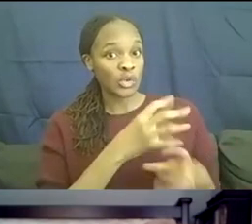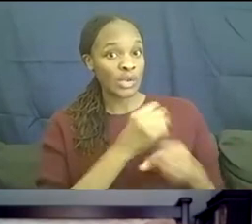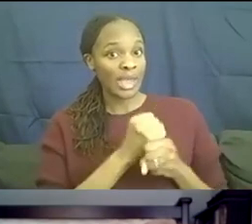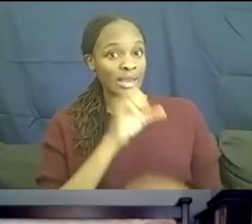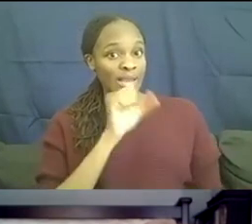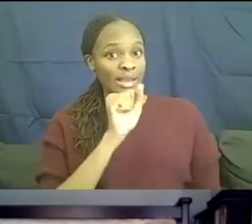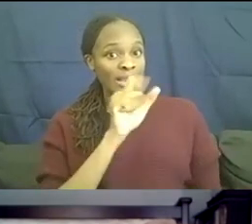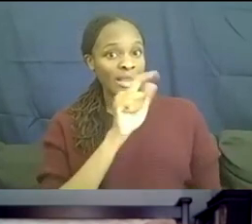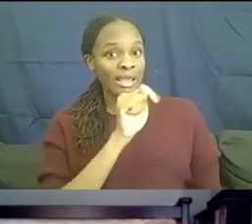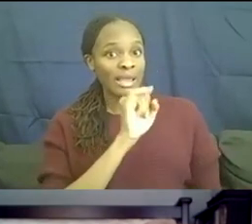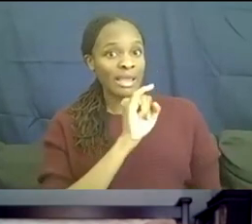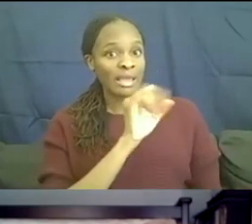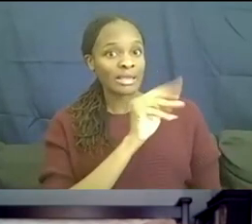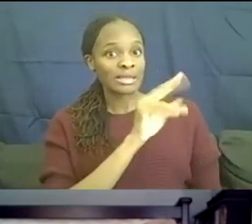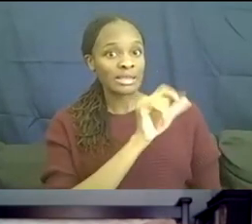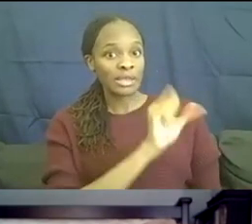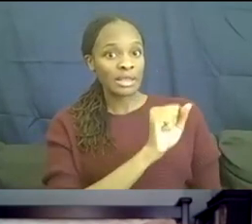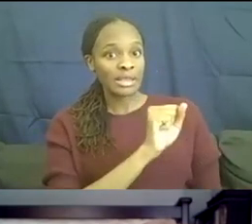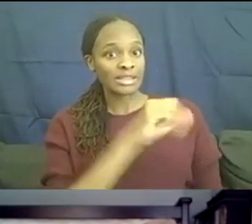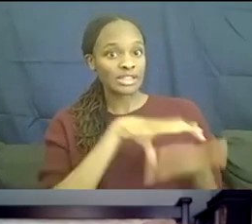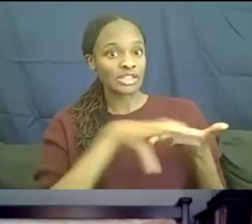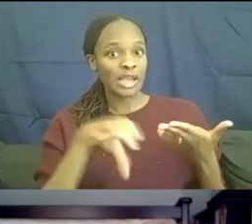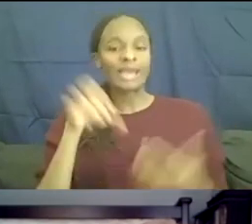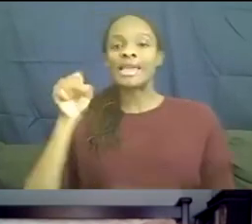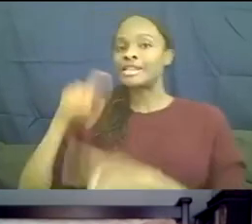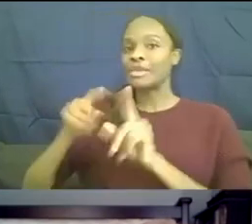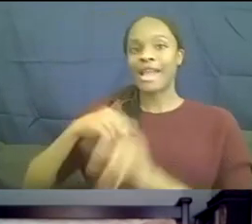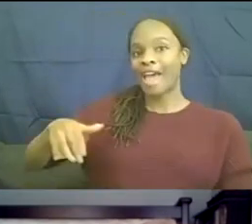check? Yes, but I haven't gotten that yet.